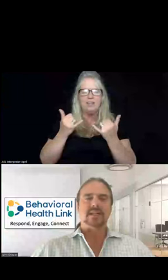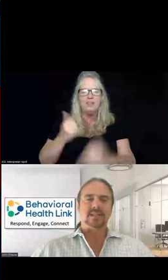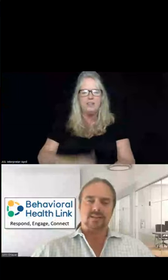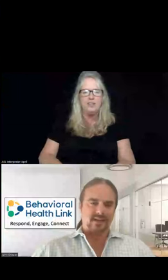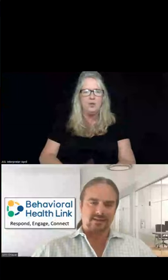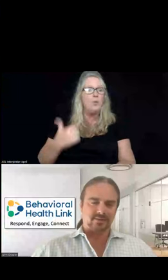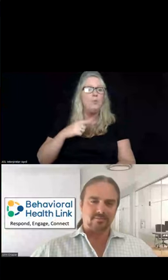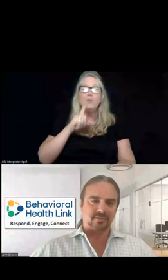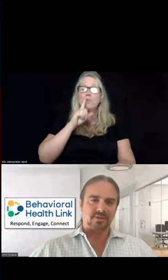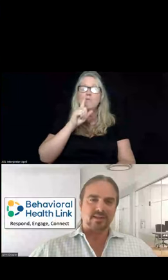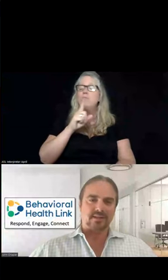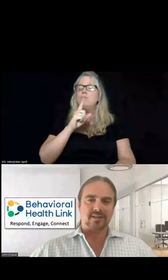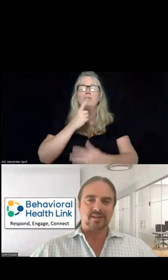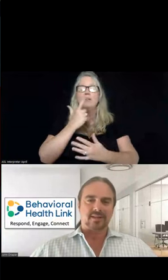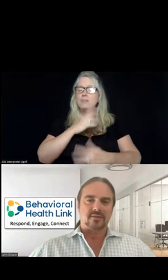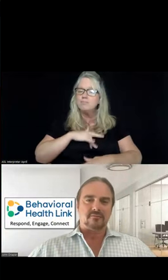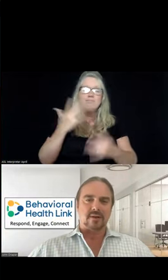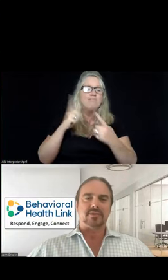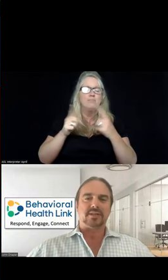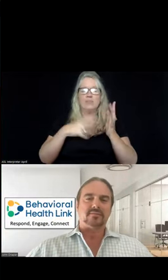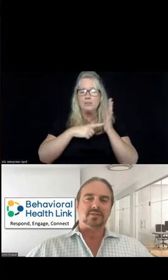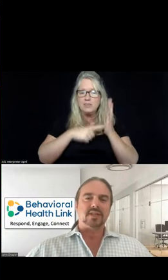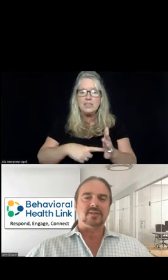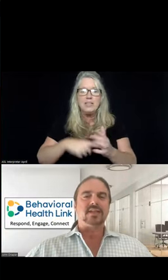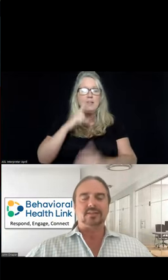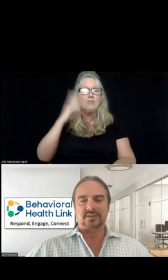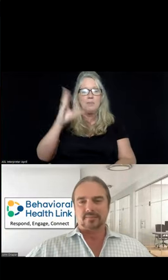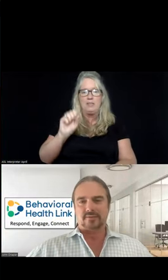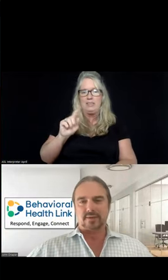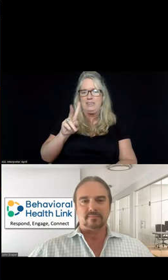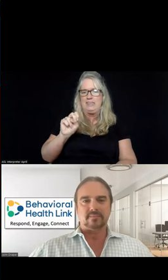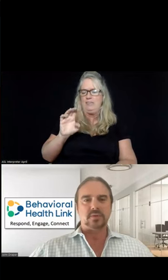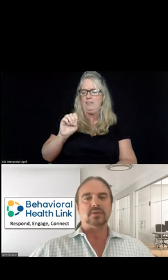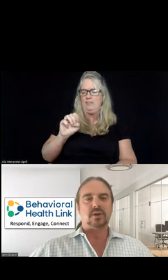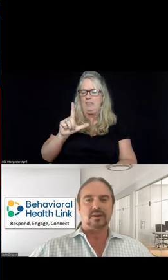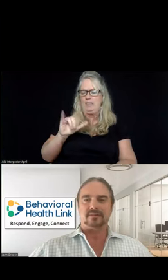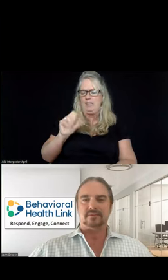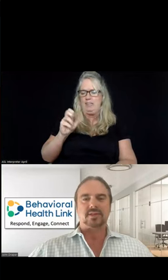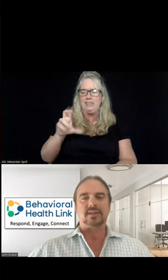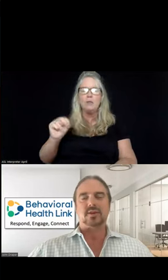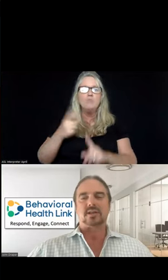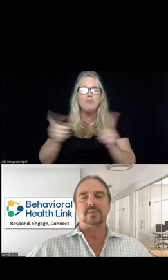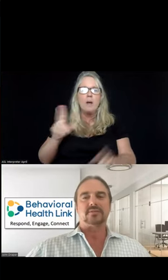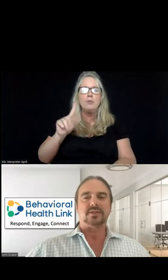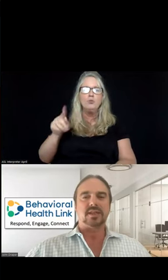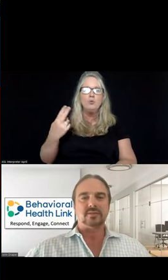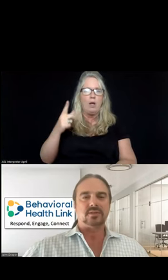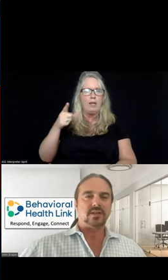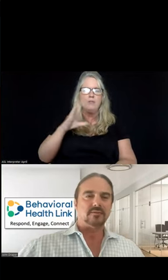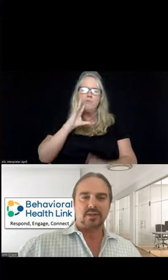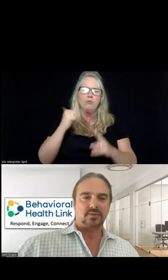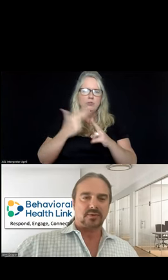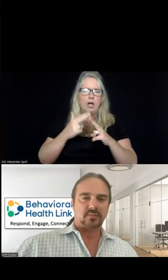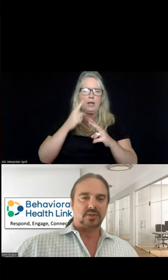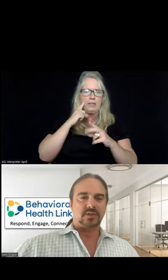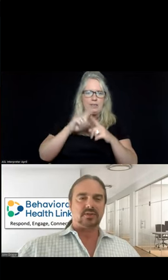Really delighted to present Representative Steve Ellison from Utah is going to talk about the SafeUT